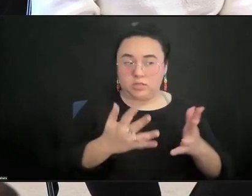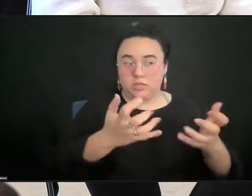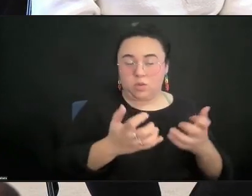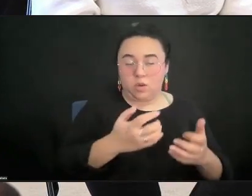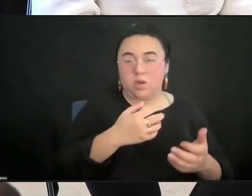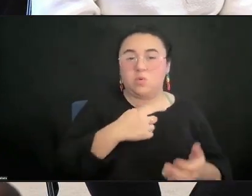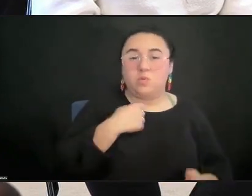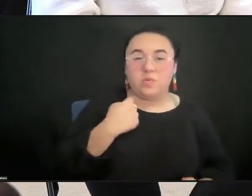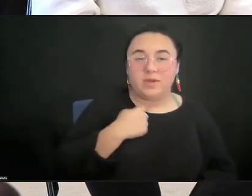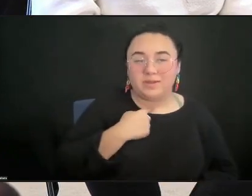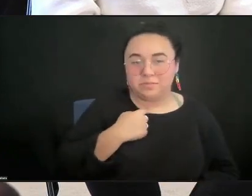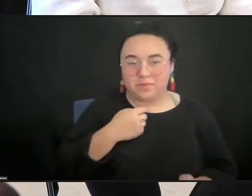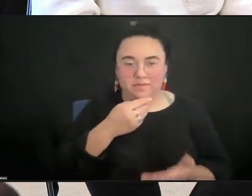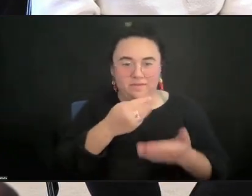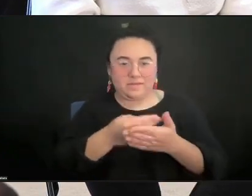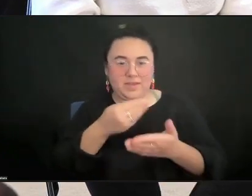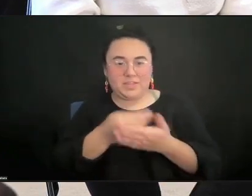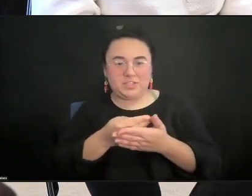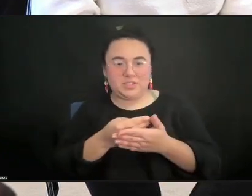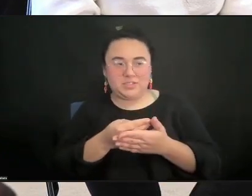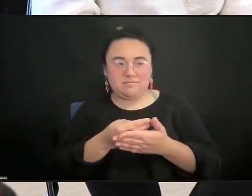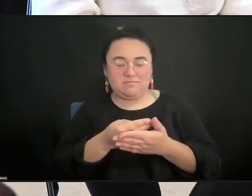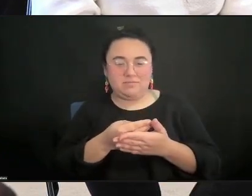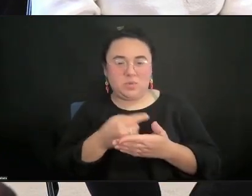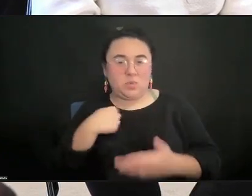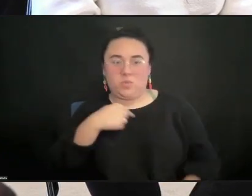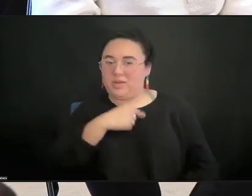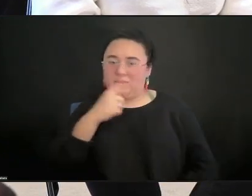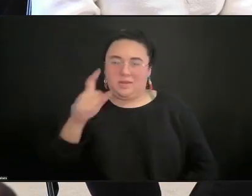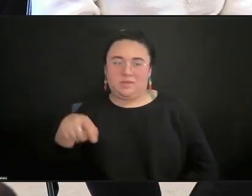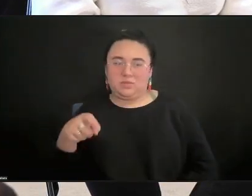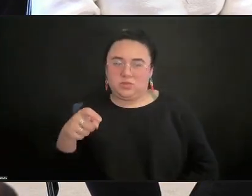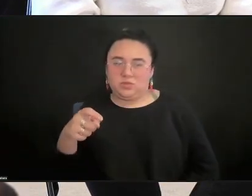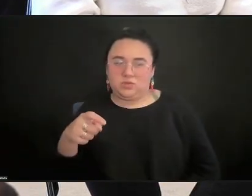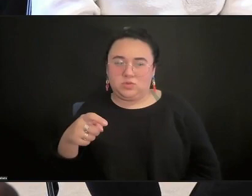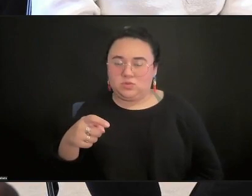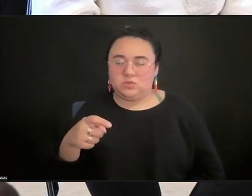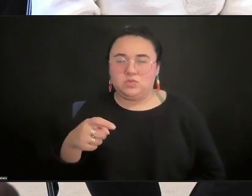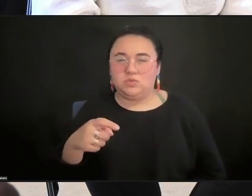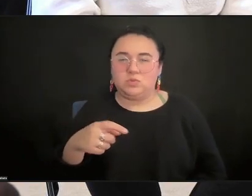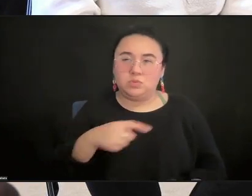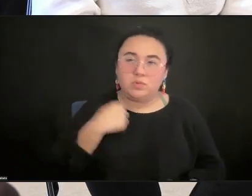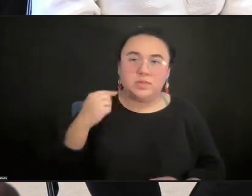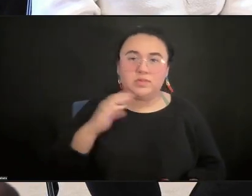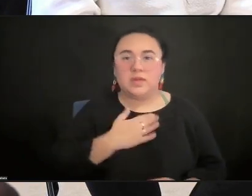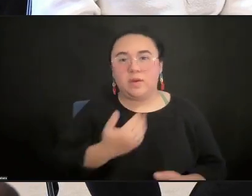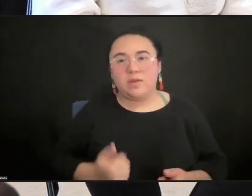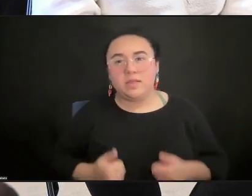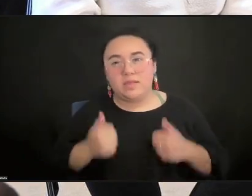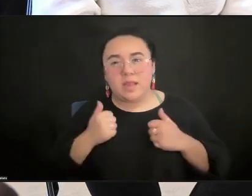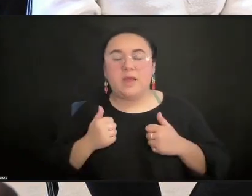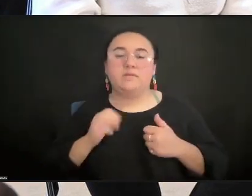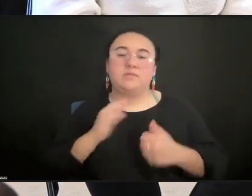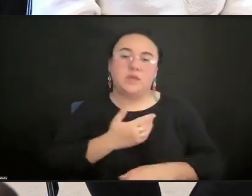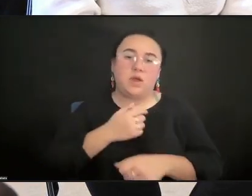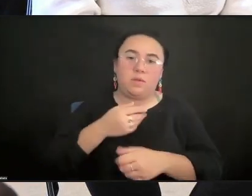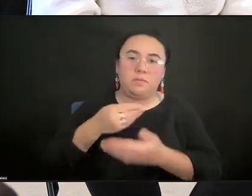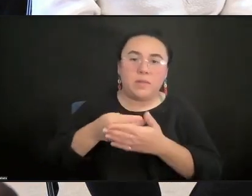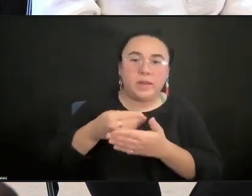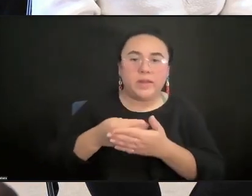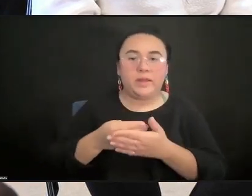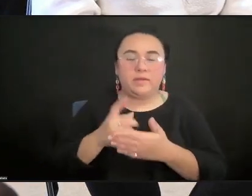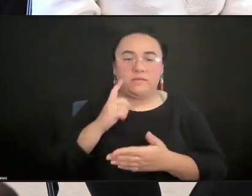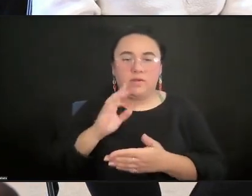didn't have to in the sense of our livelihood being at risk for the work that we did. So what can we do? And I think about artists like